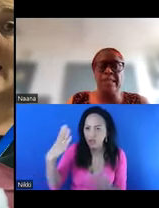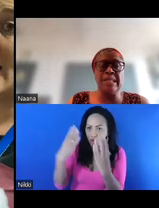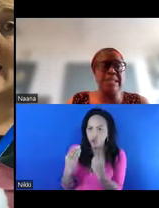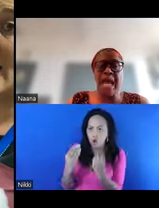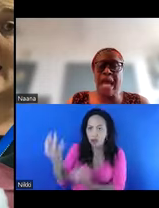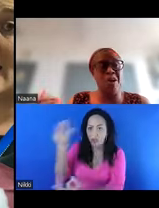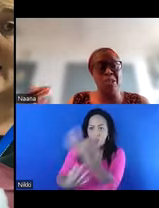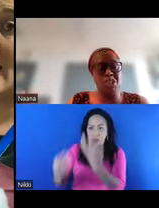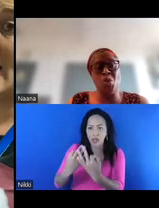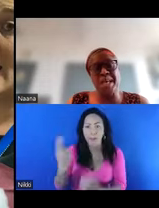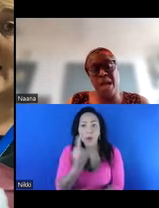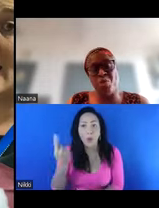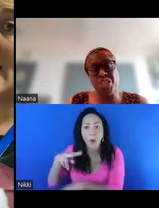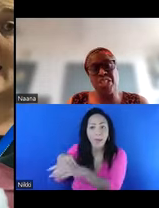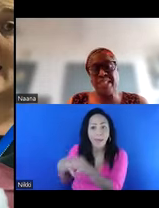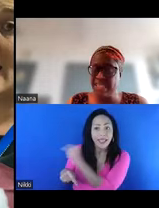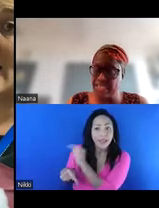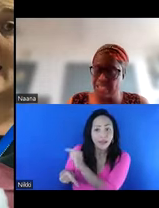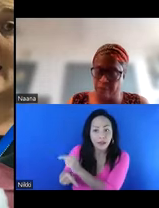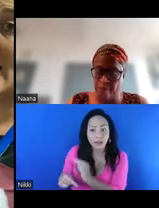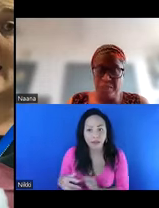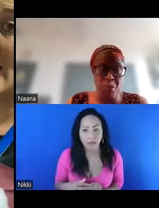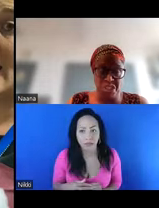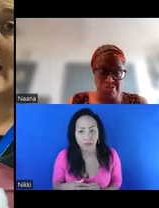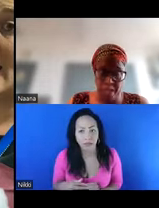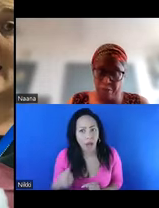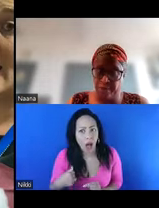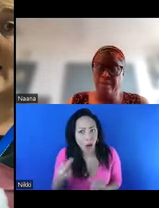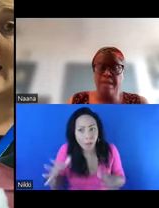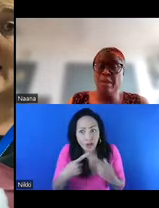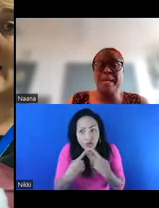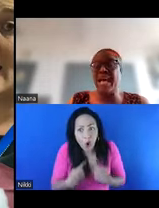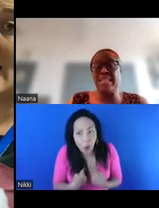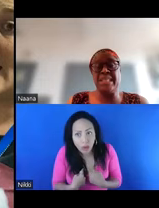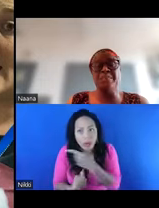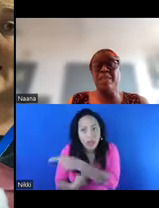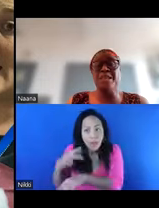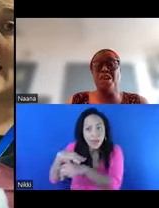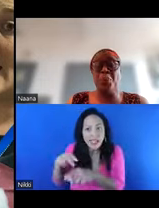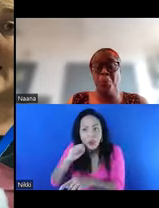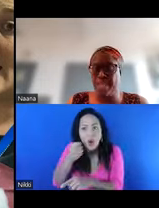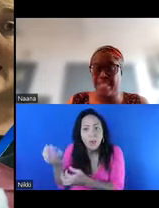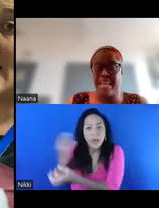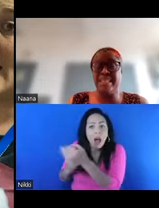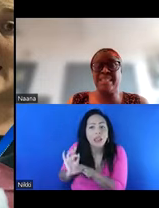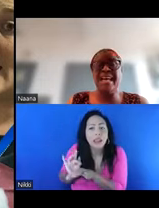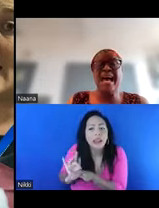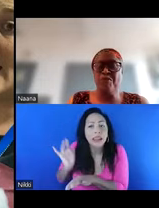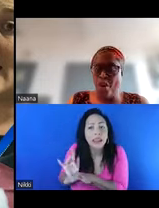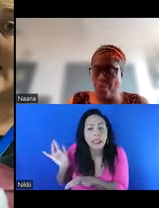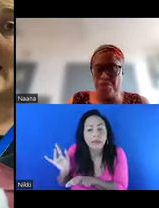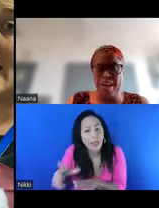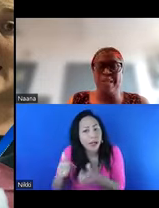by the police. And I was told that they are questioned sensitively, which is really good. But that at the same time means they're pulled aside